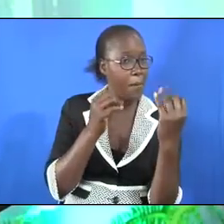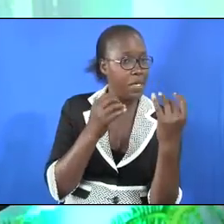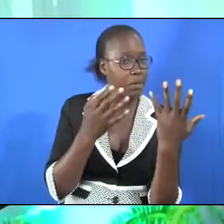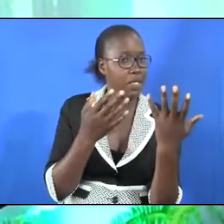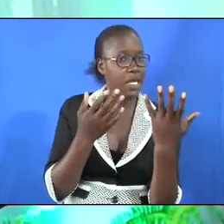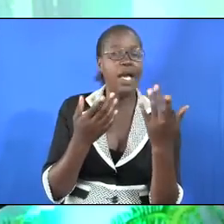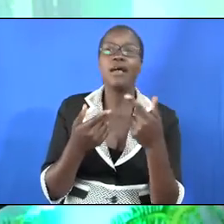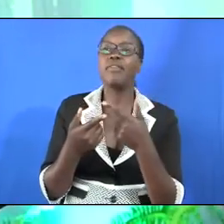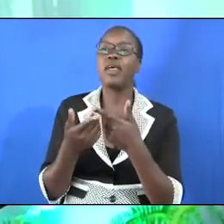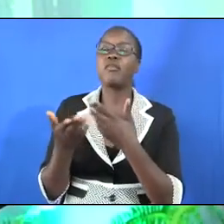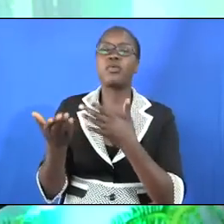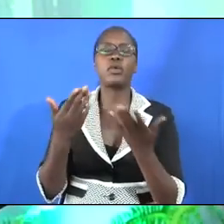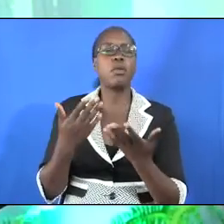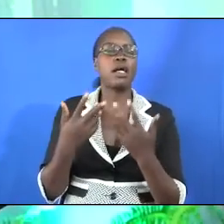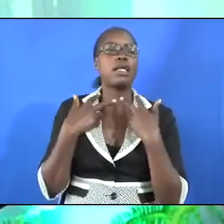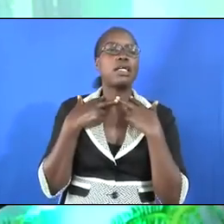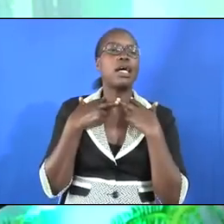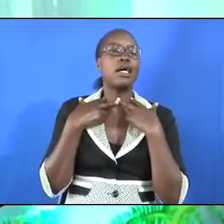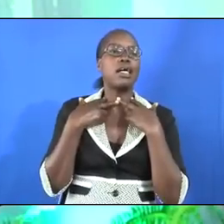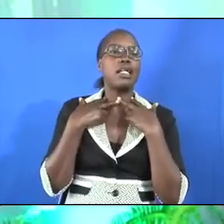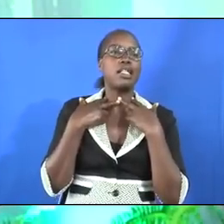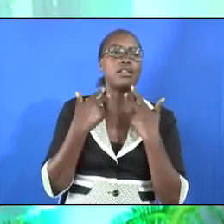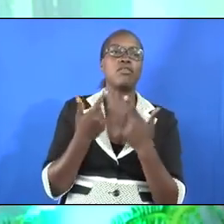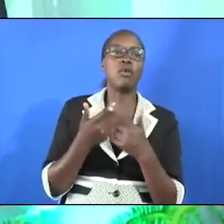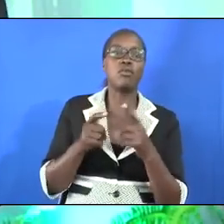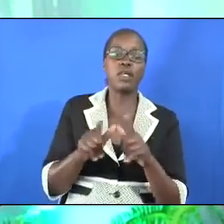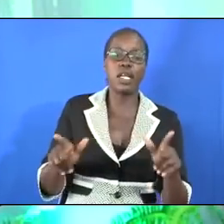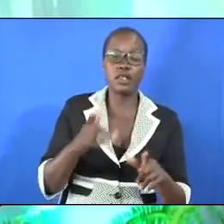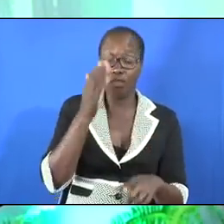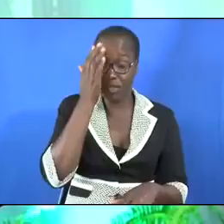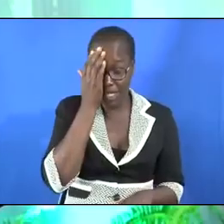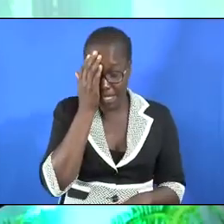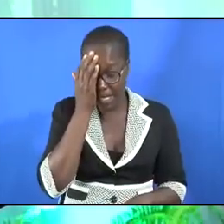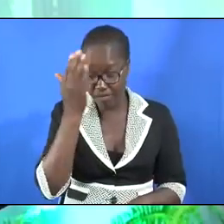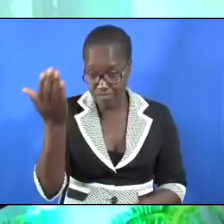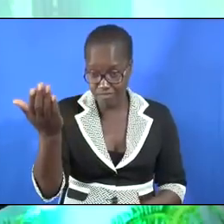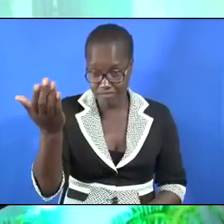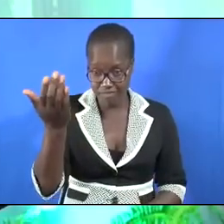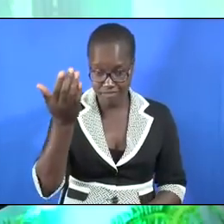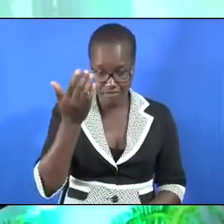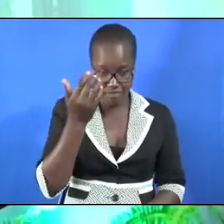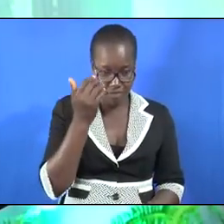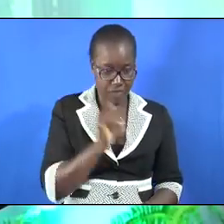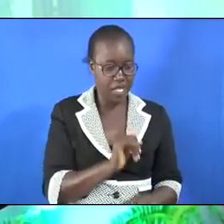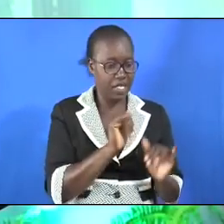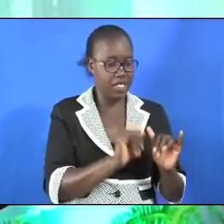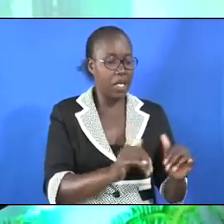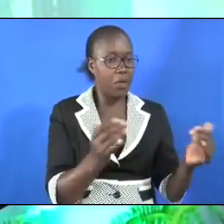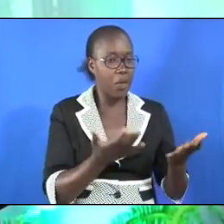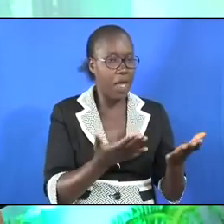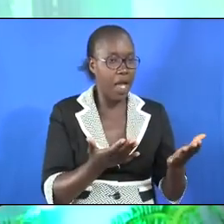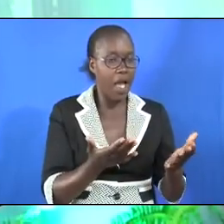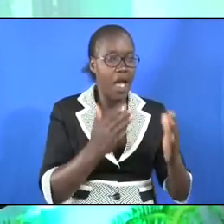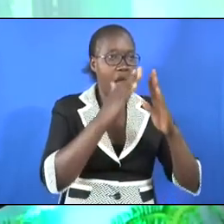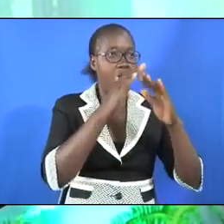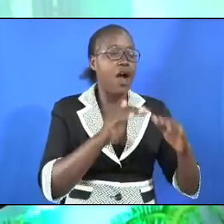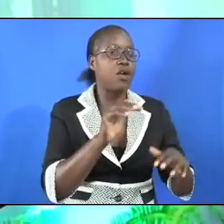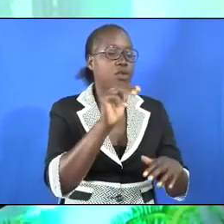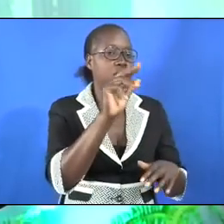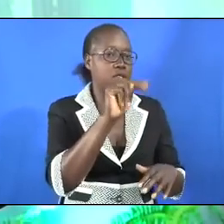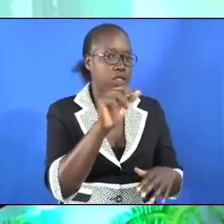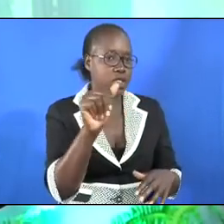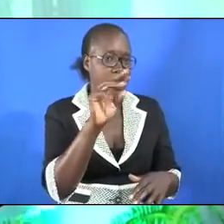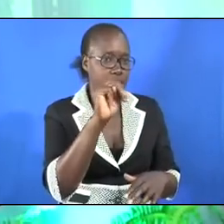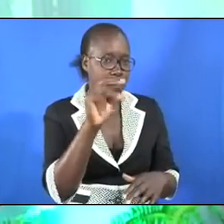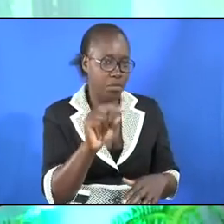a young girl from the land of Israel. She waited on Neyman's wife. In those